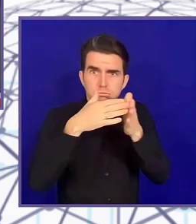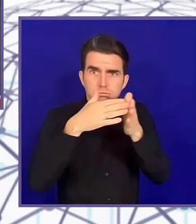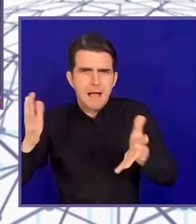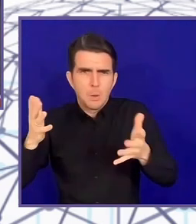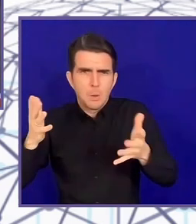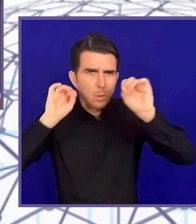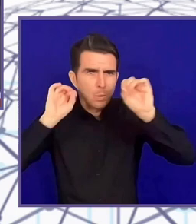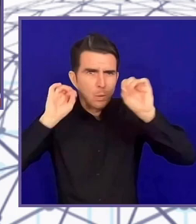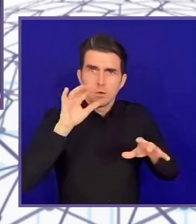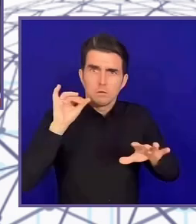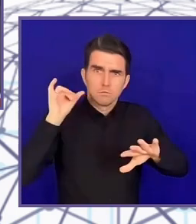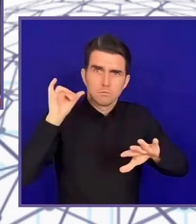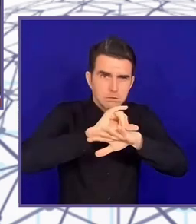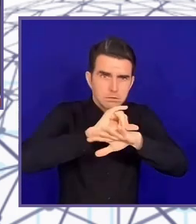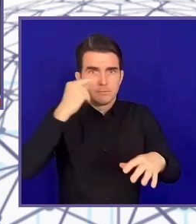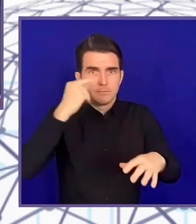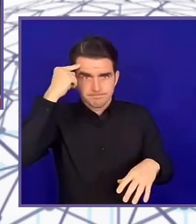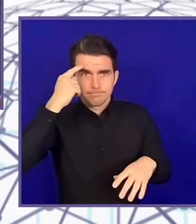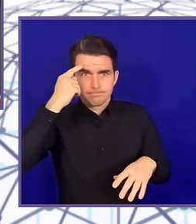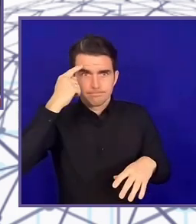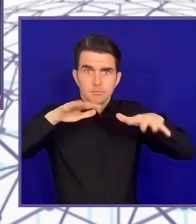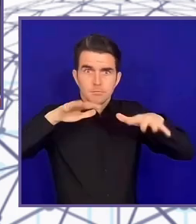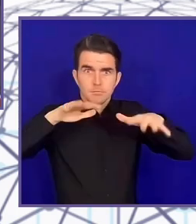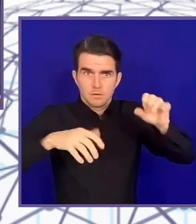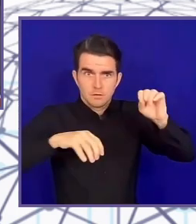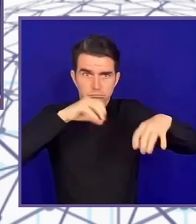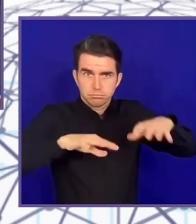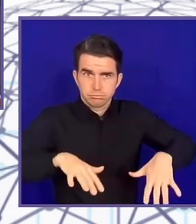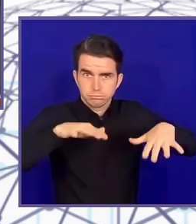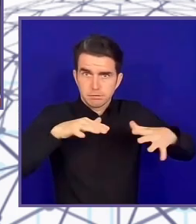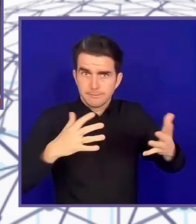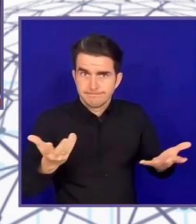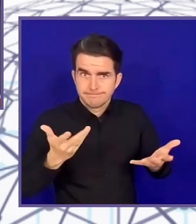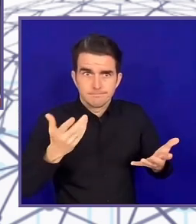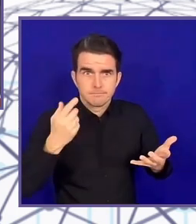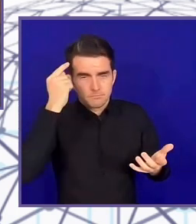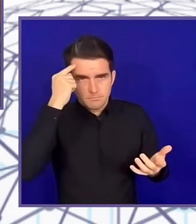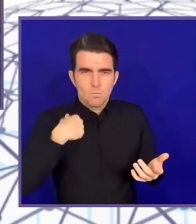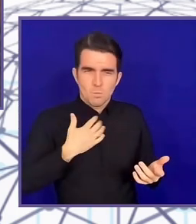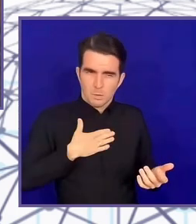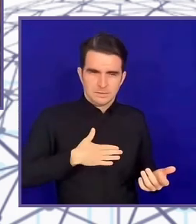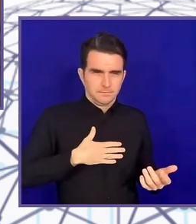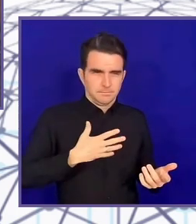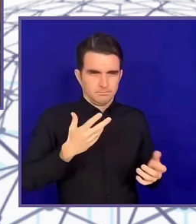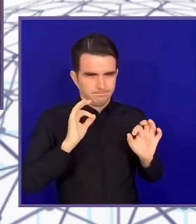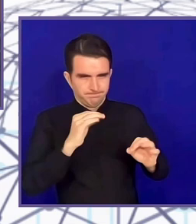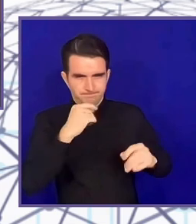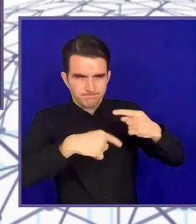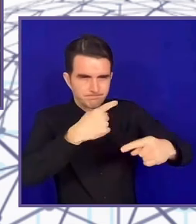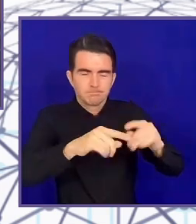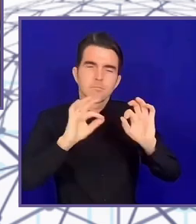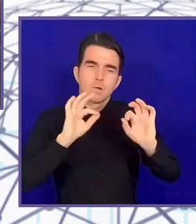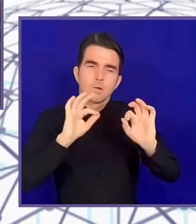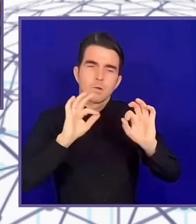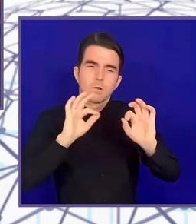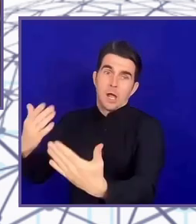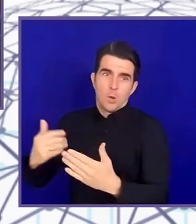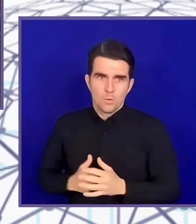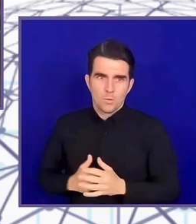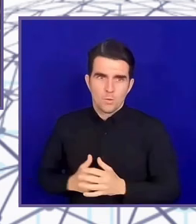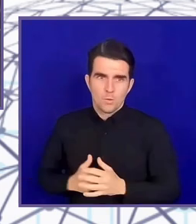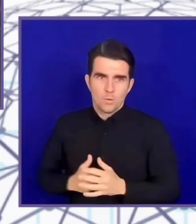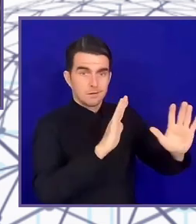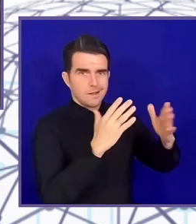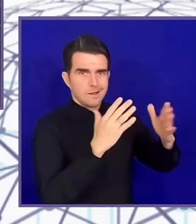think what you're getting at is one of the great ironies of tech innovation, even past AT, which is that so much of